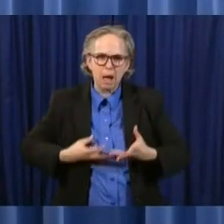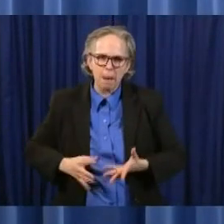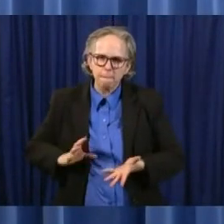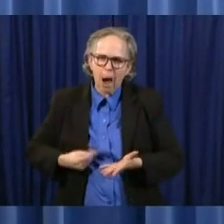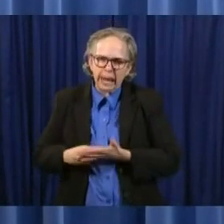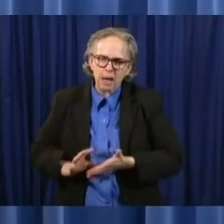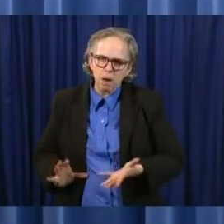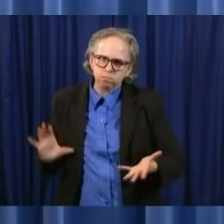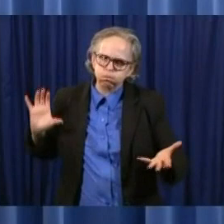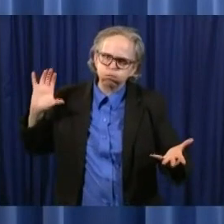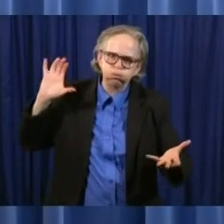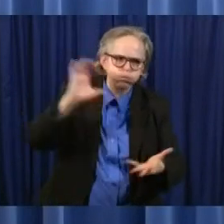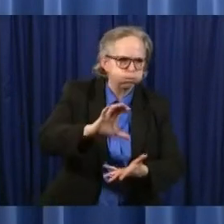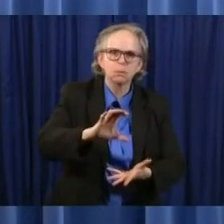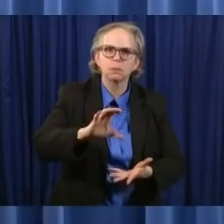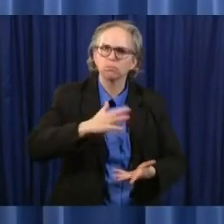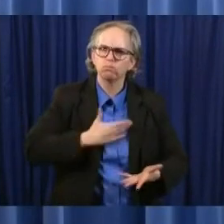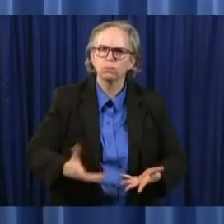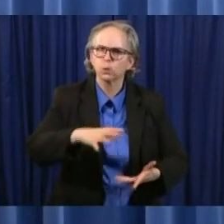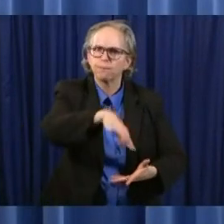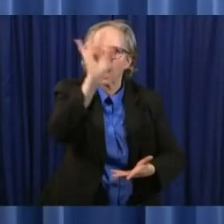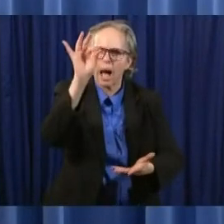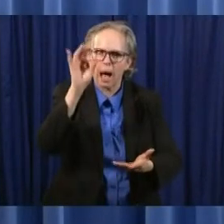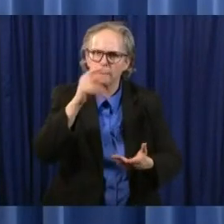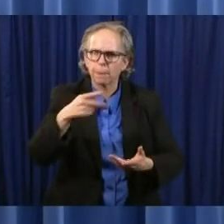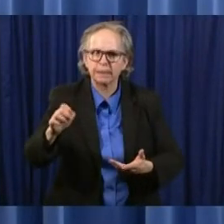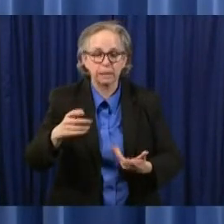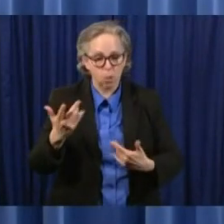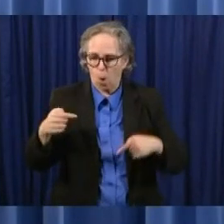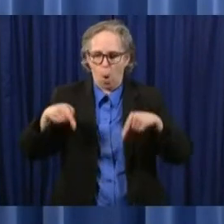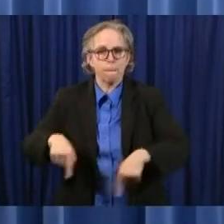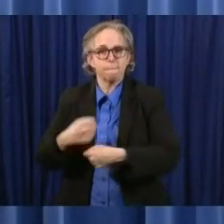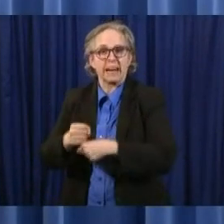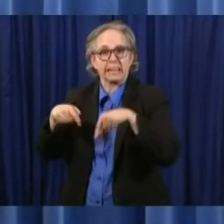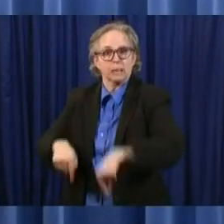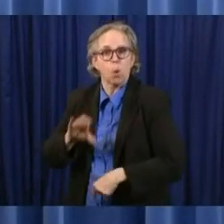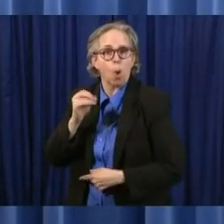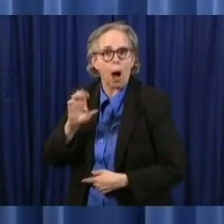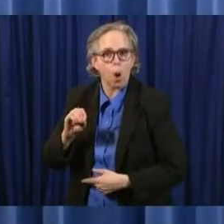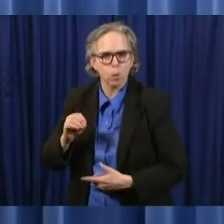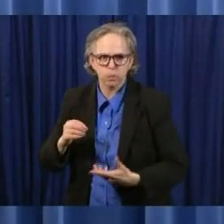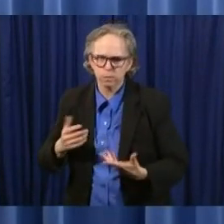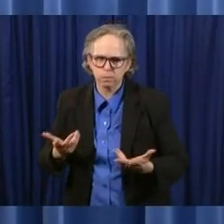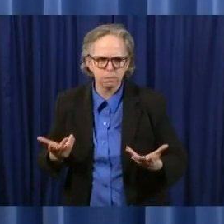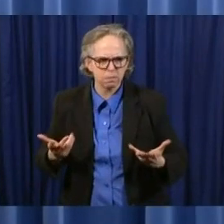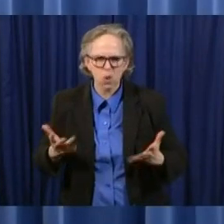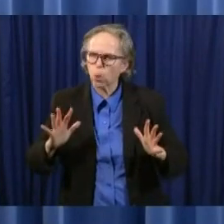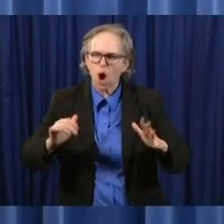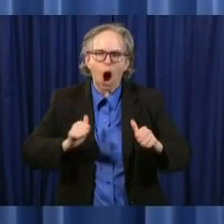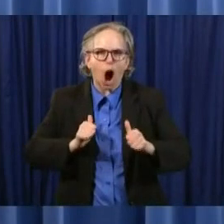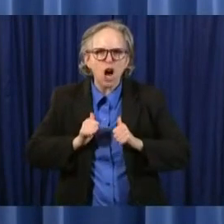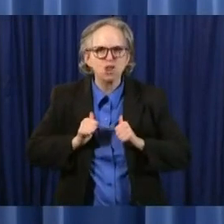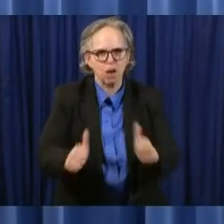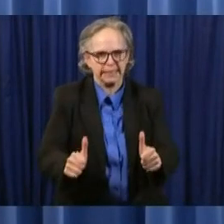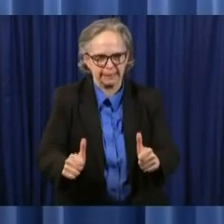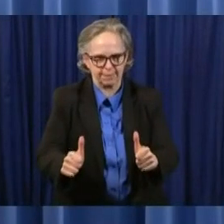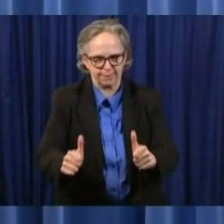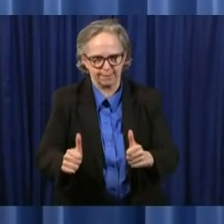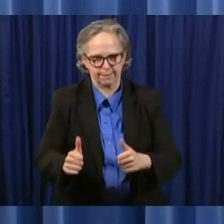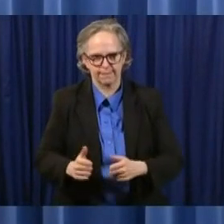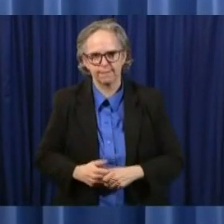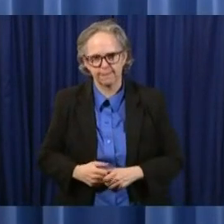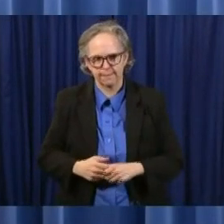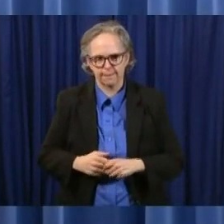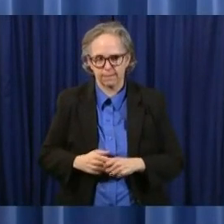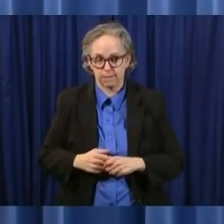we are making some of it in the state of ohio um so we are very aggressive about it but you're right it